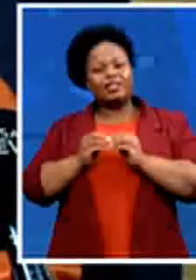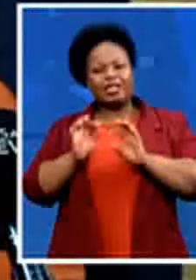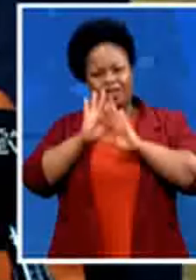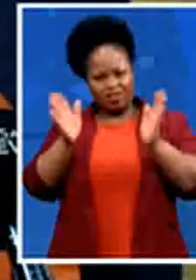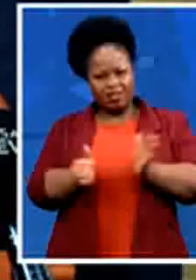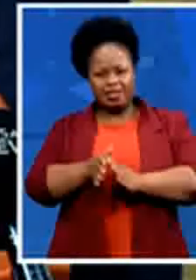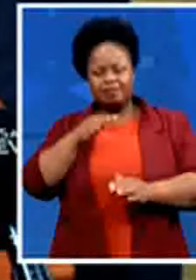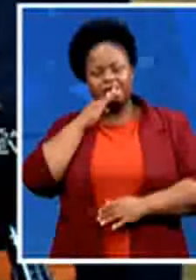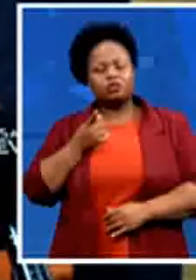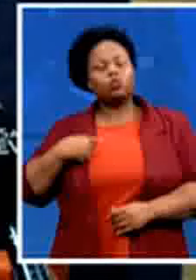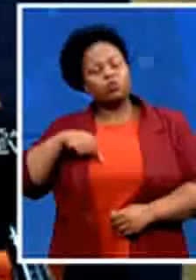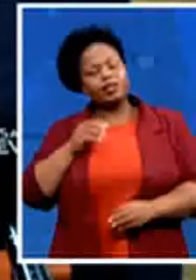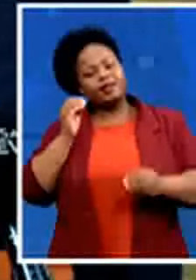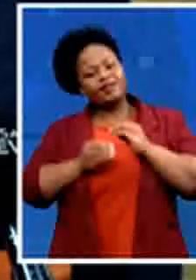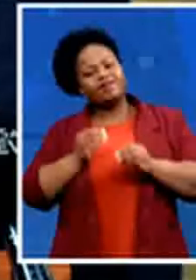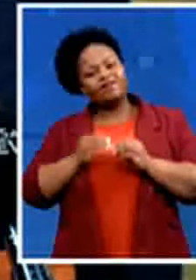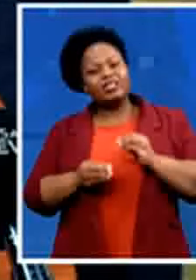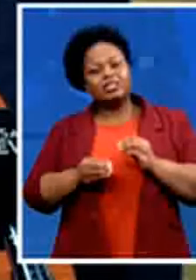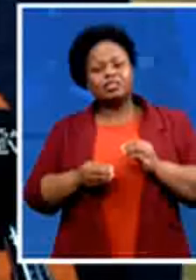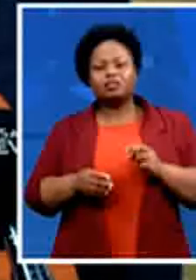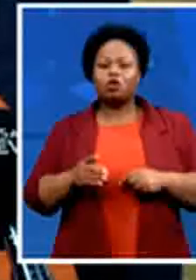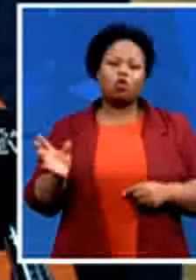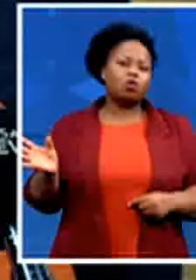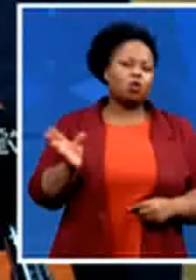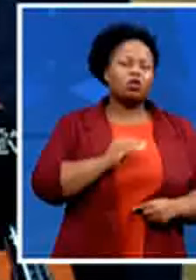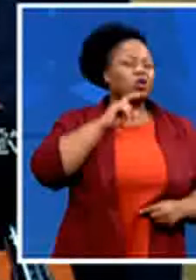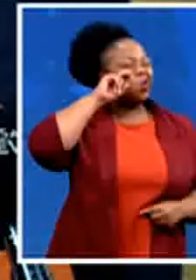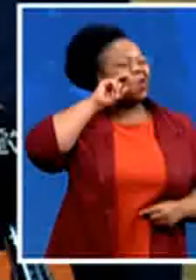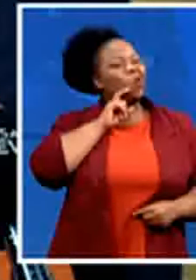on all the old existing infrastructure